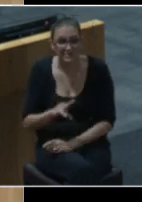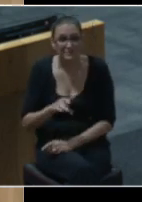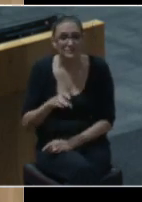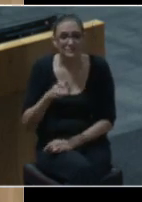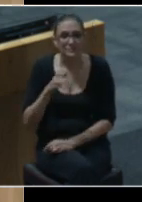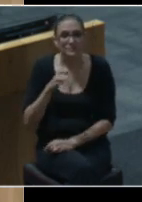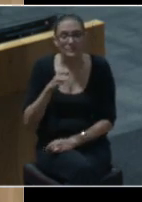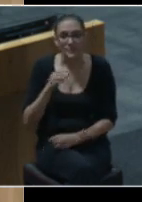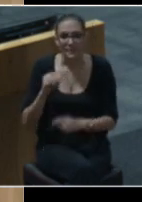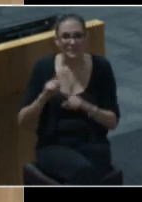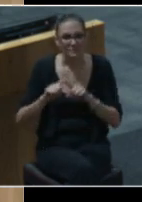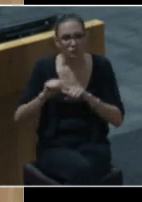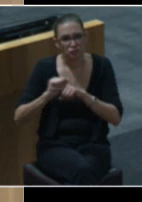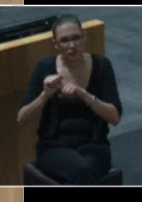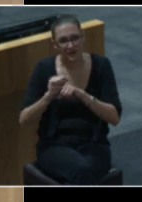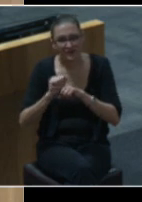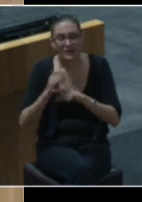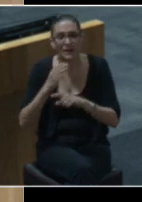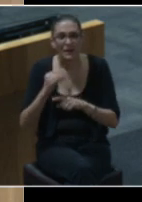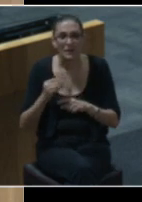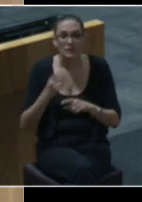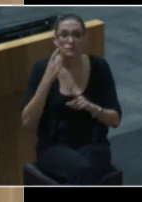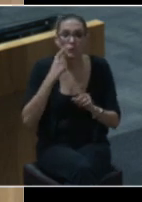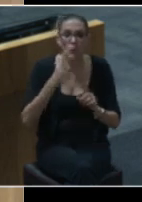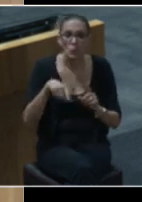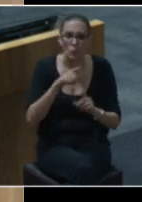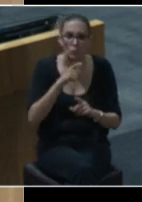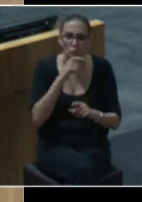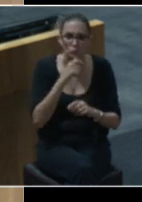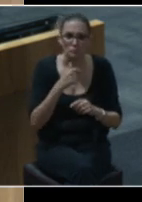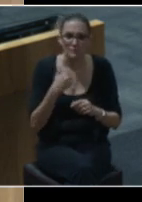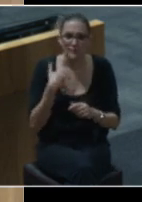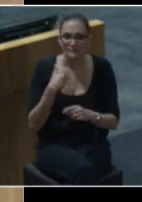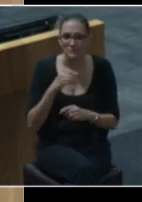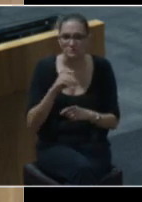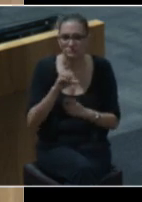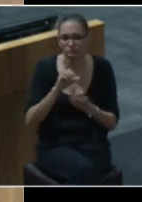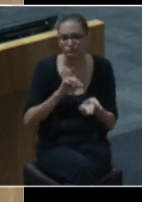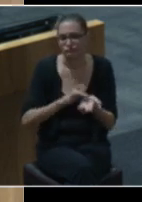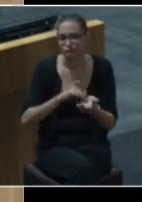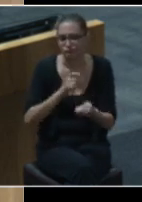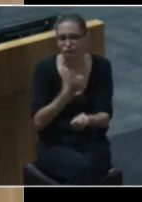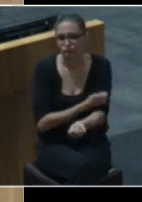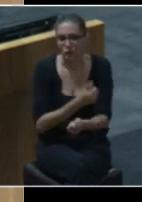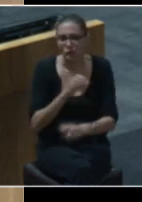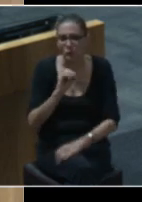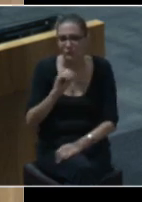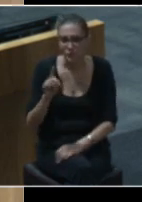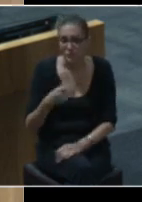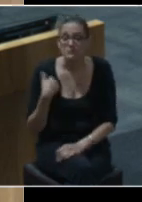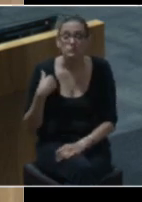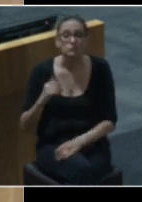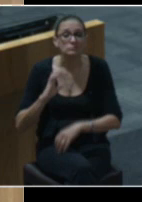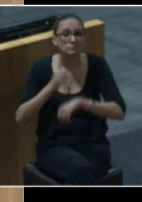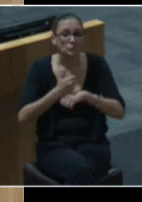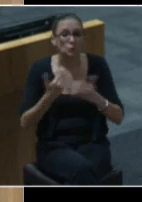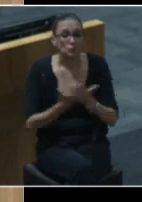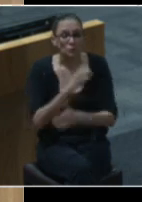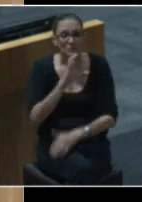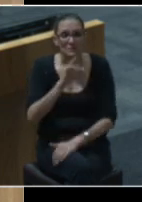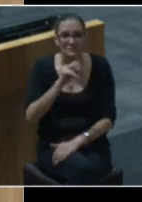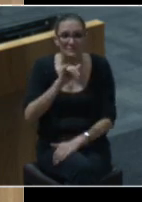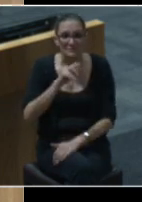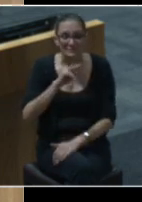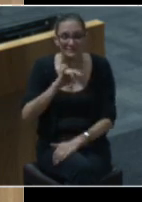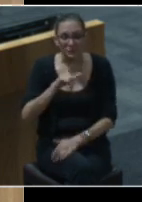naloxone for people experiencing a drug overdose. And lastly, we're creating a new civil rights office housed within